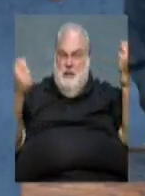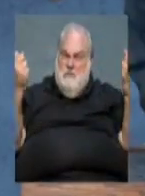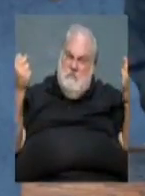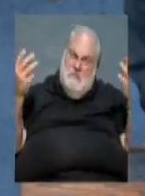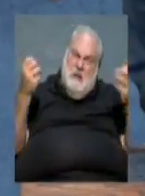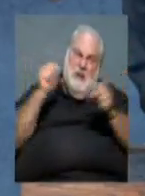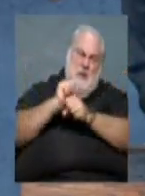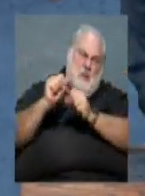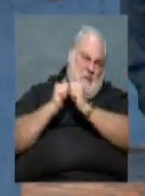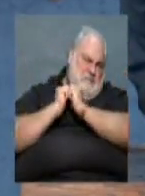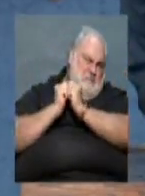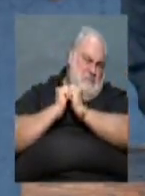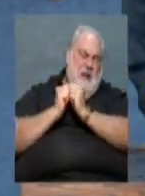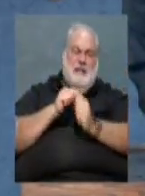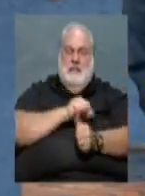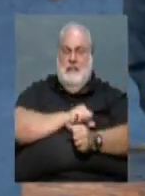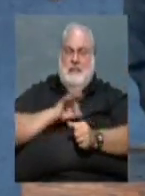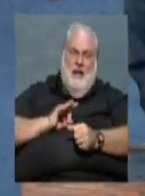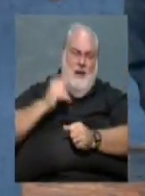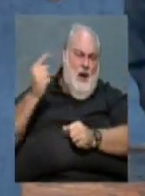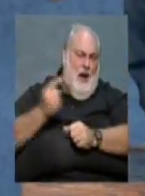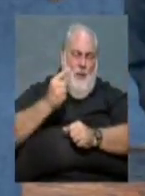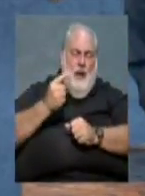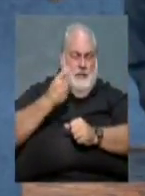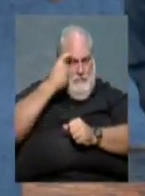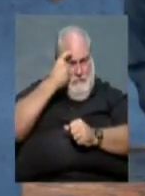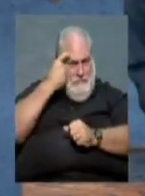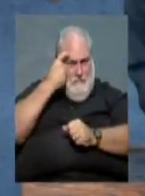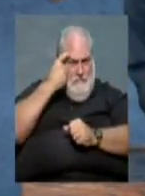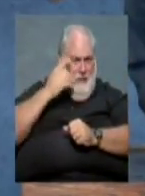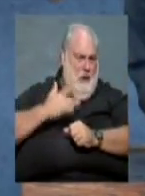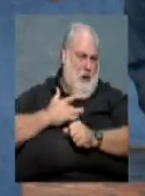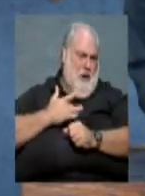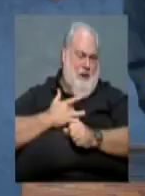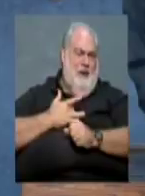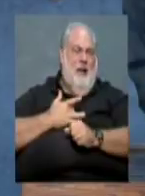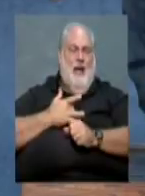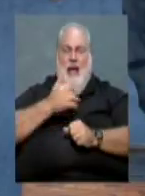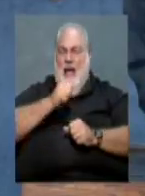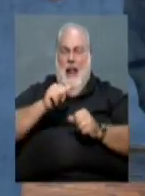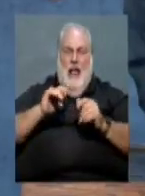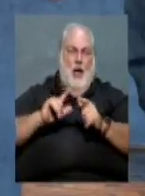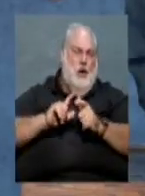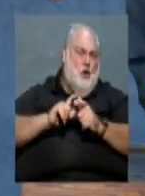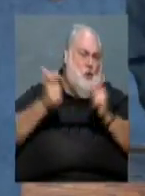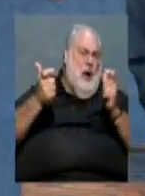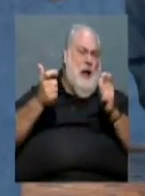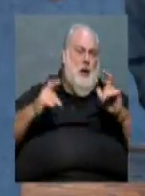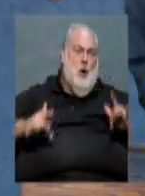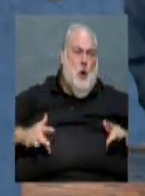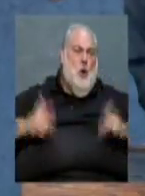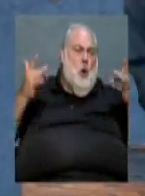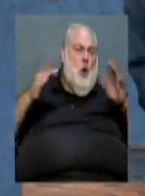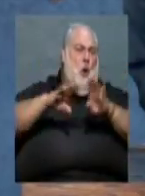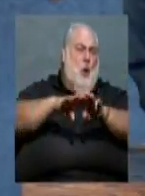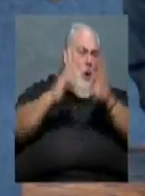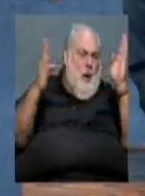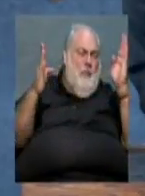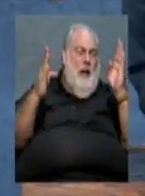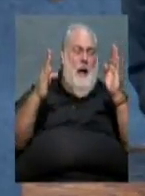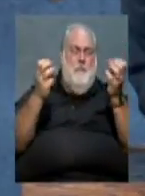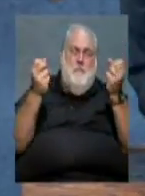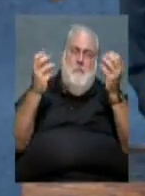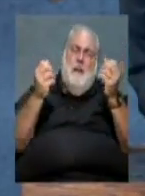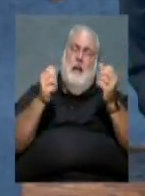side by side with the staff will always resonate in my heart and mind. The grand opening of any exhibit is always special, and I have many fond